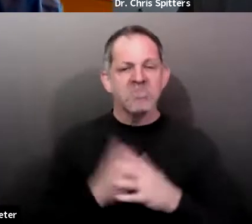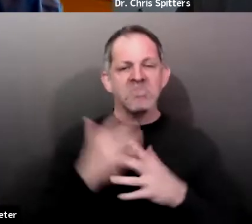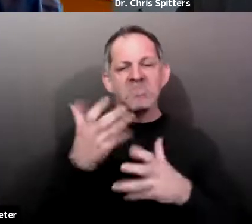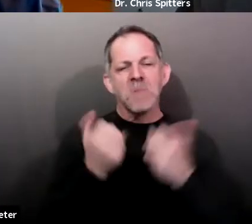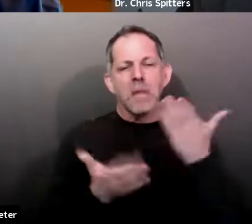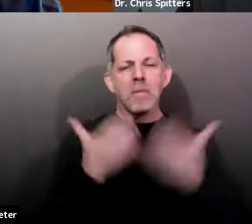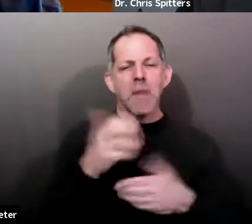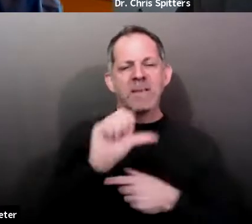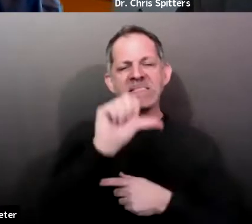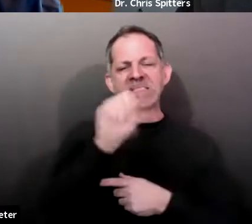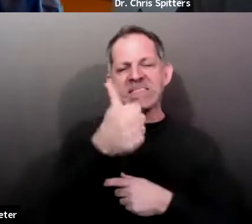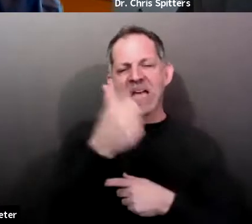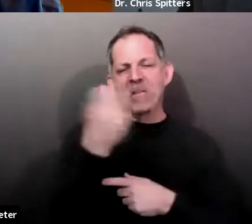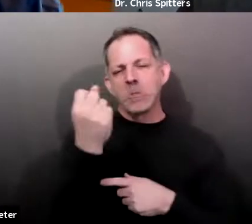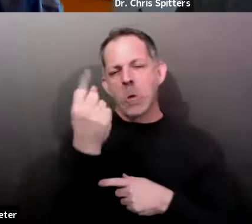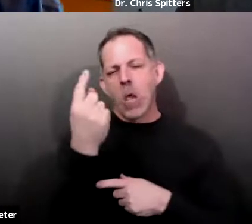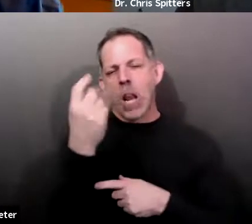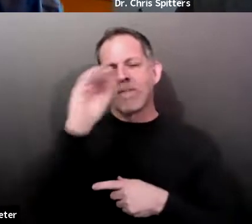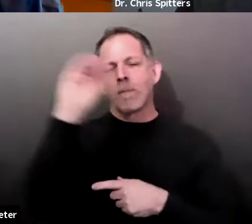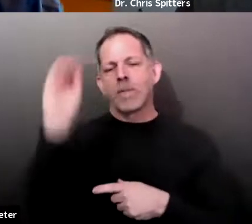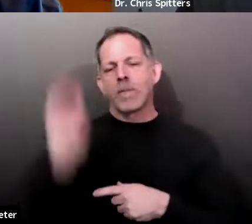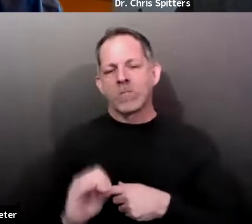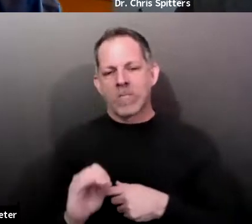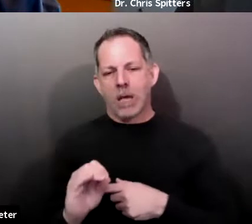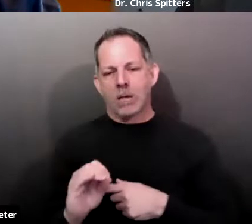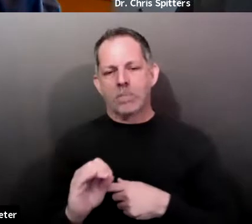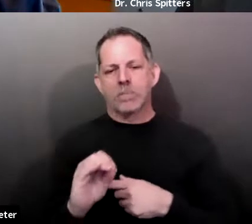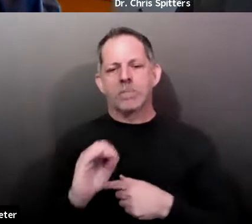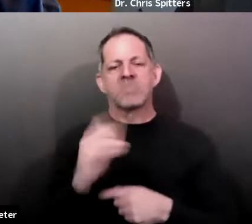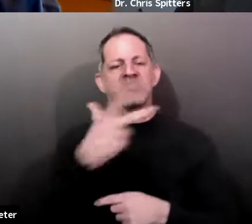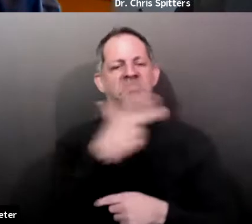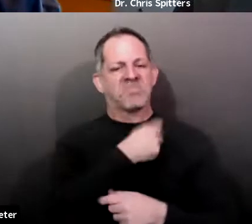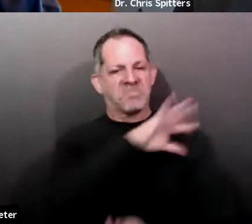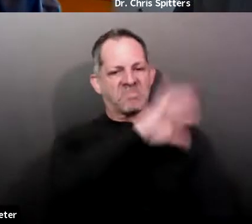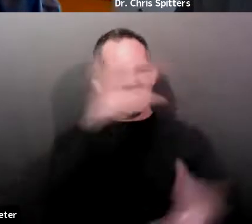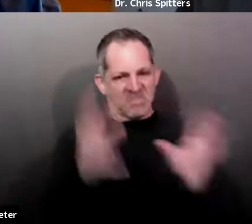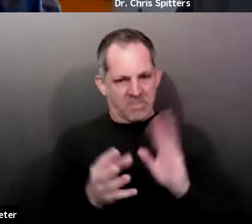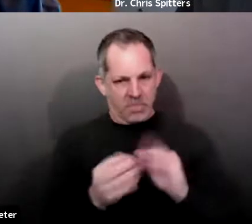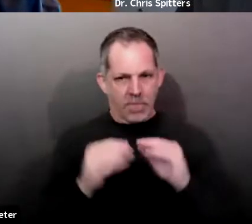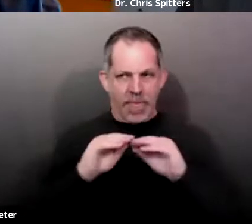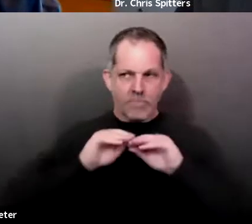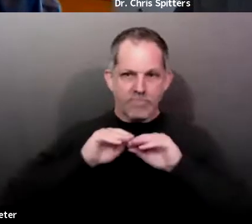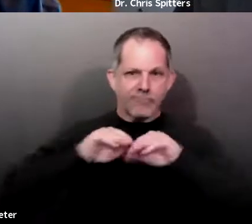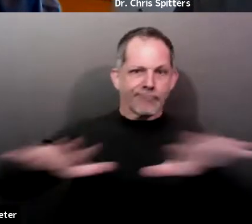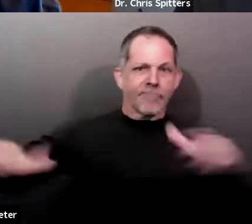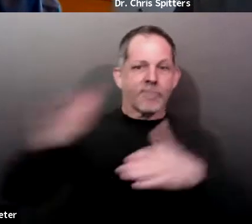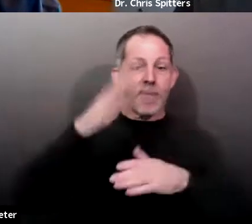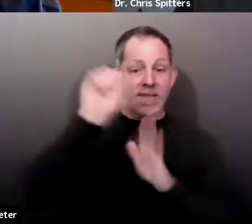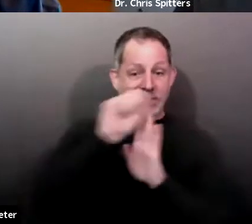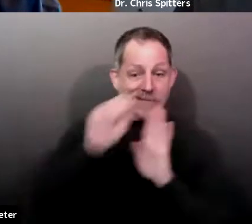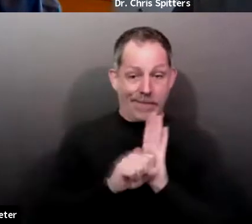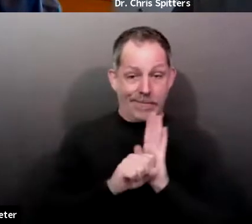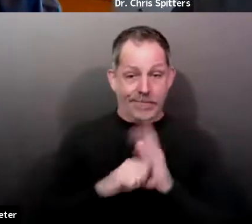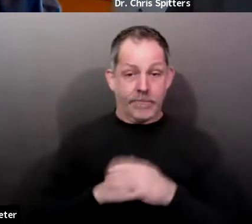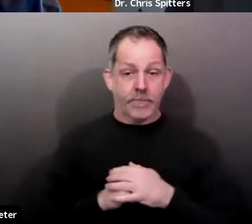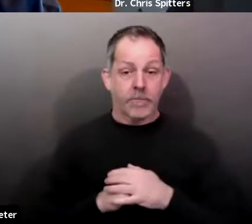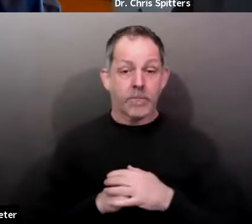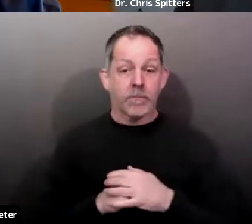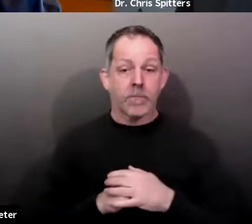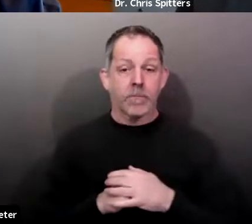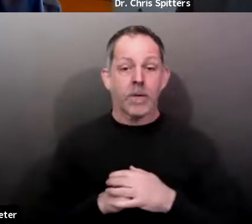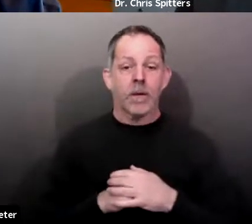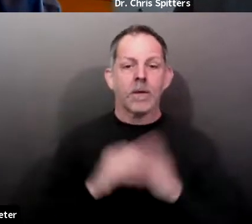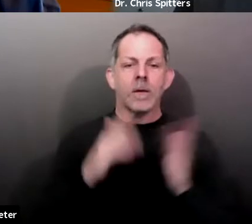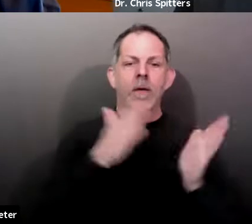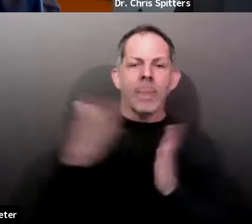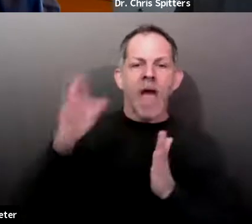doses cumulatively that have gone out from the state. And that's the proportion of the population over 16 that